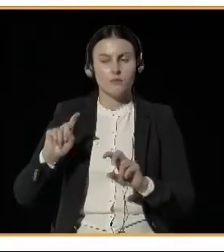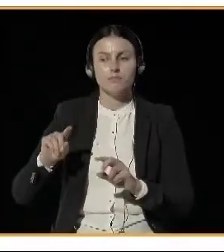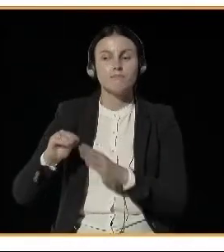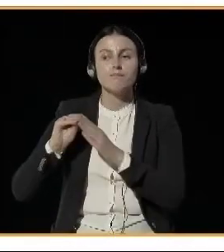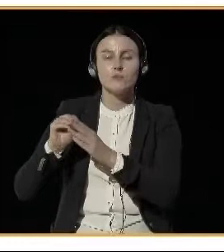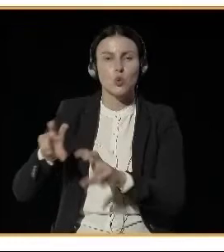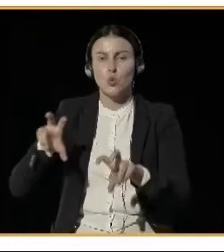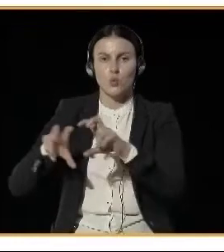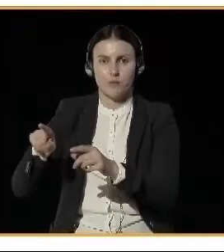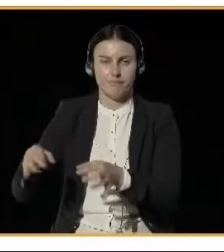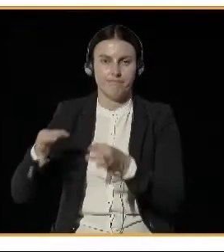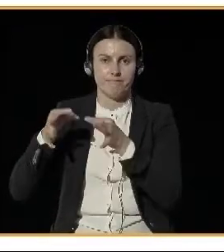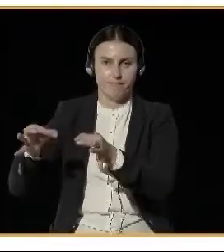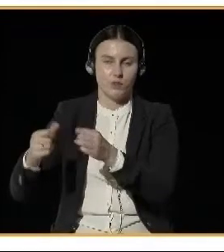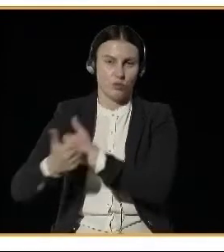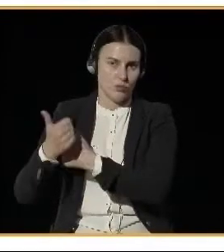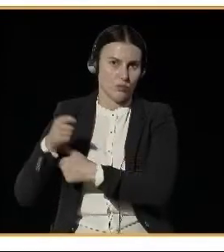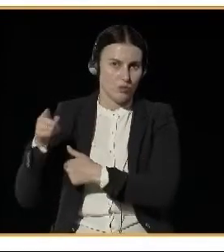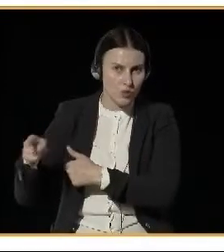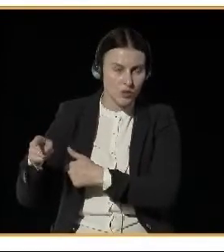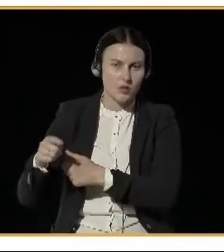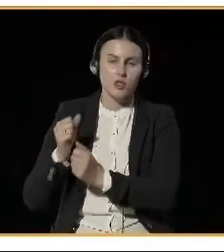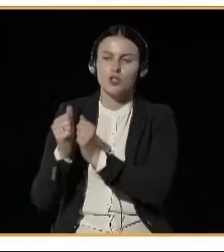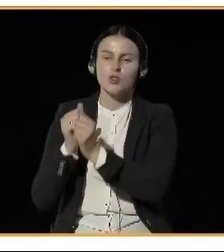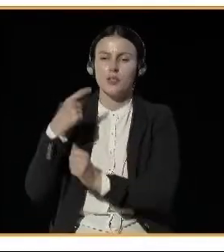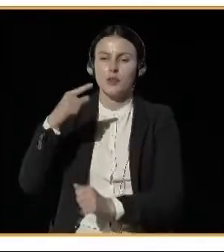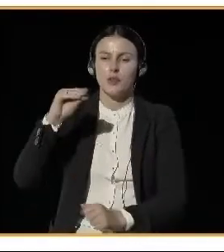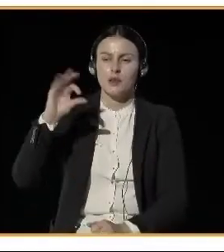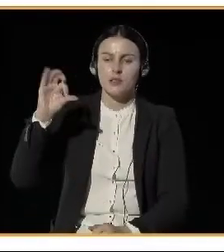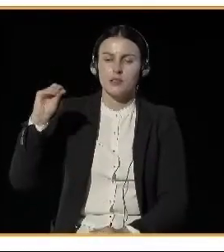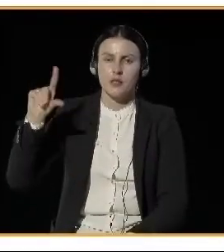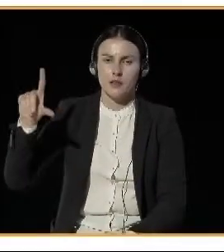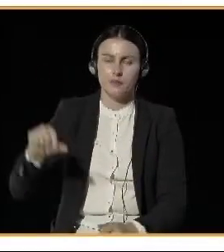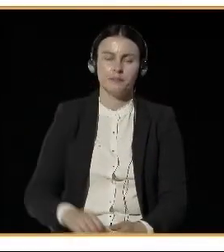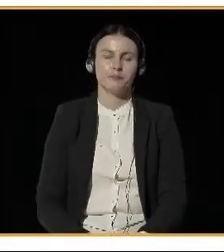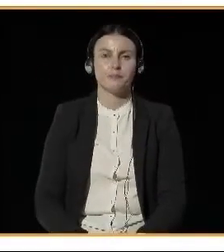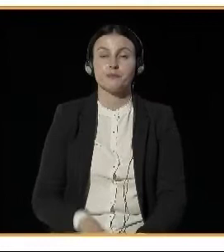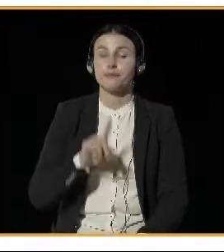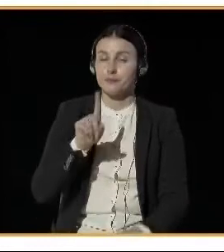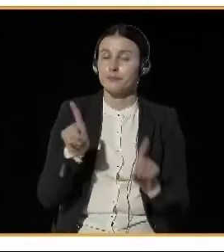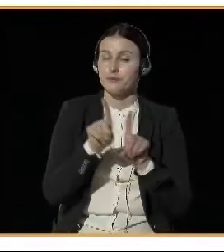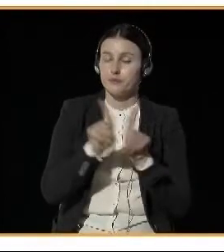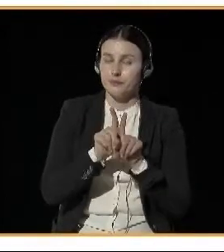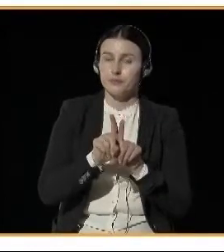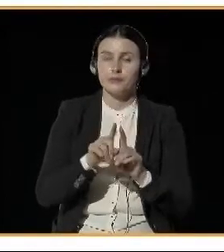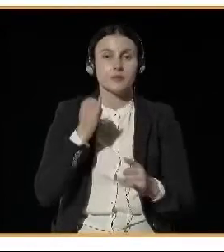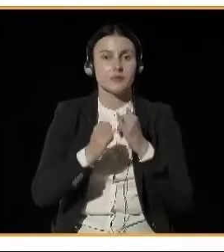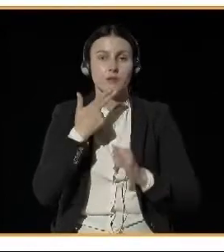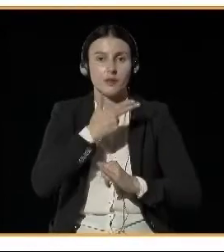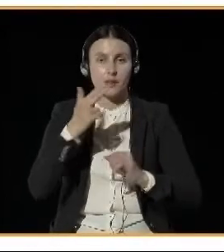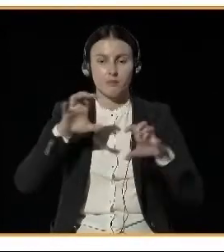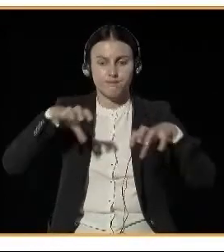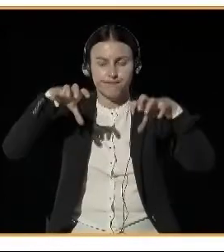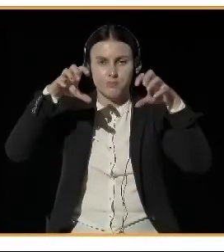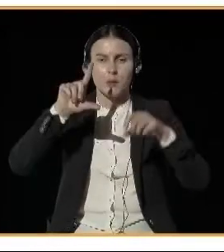For PM10, road dust from traffic is the main source. In Norway, just like in Iceland